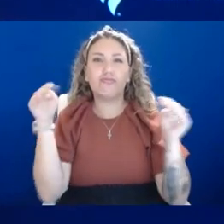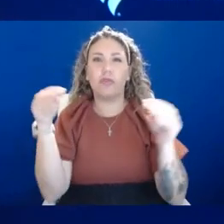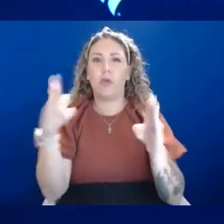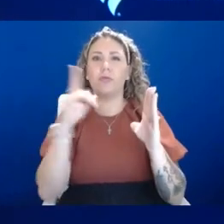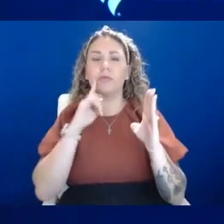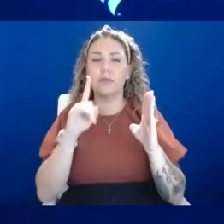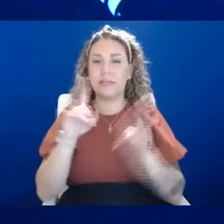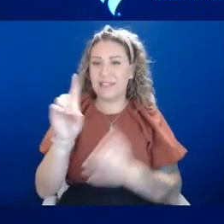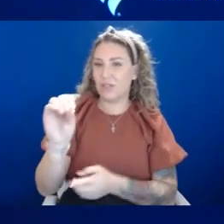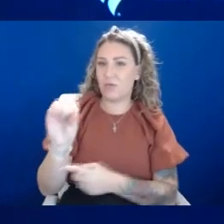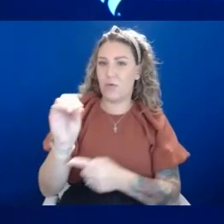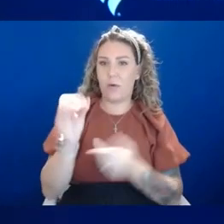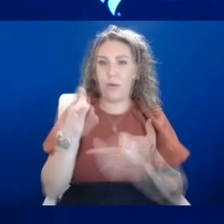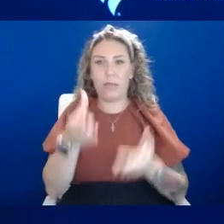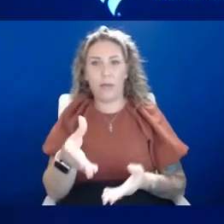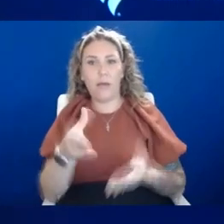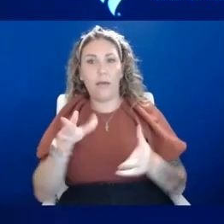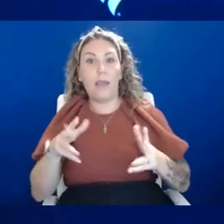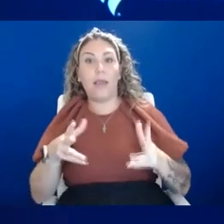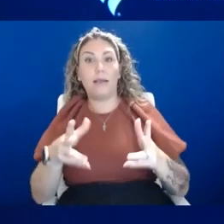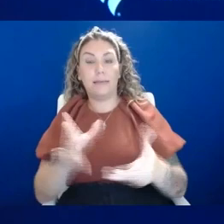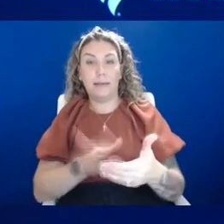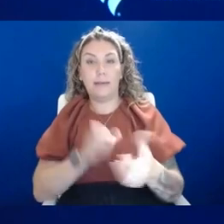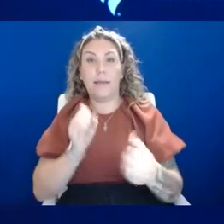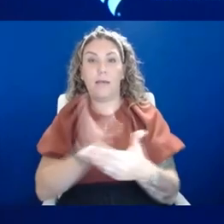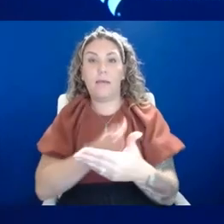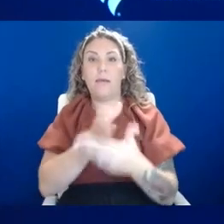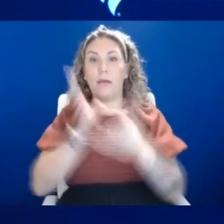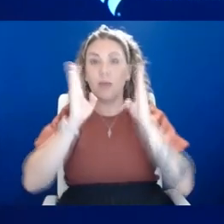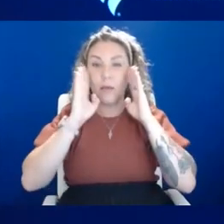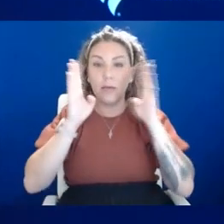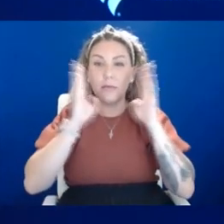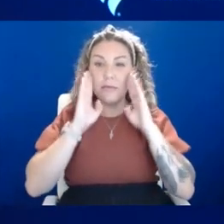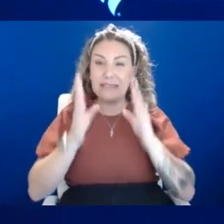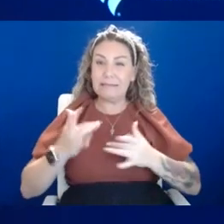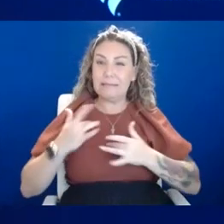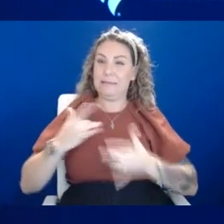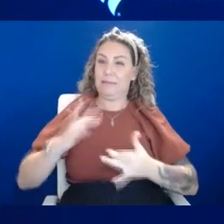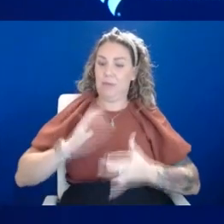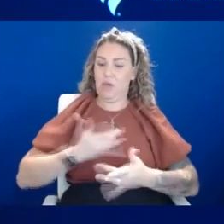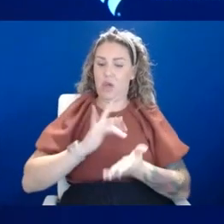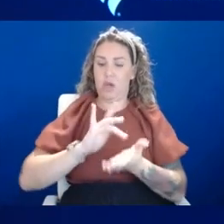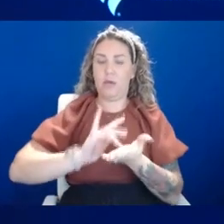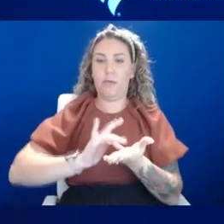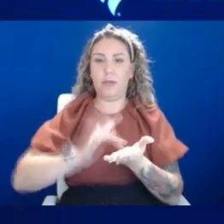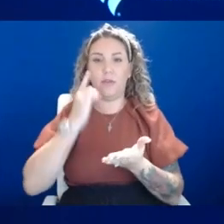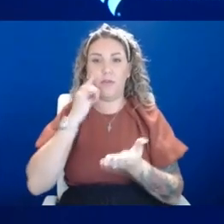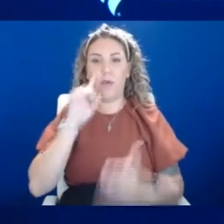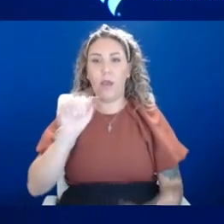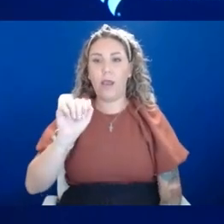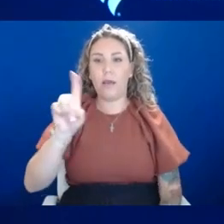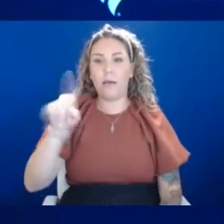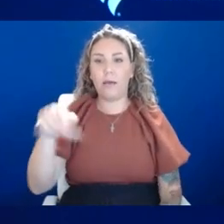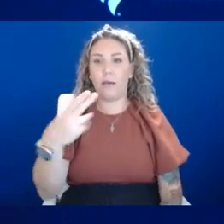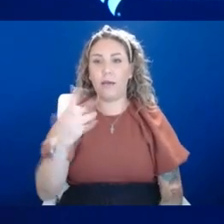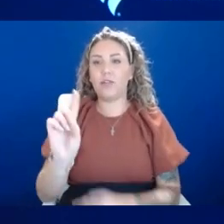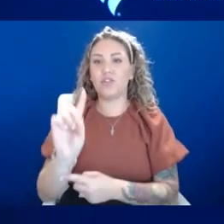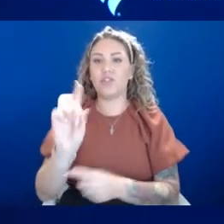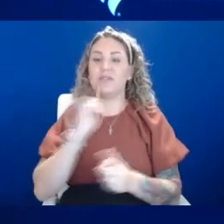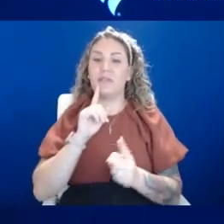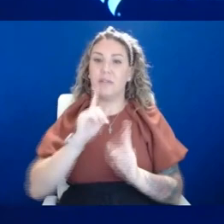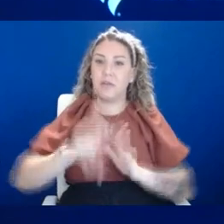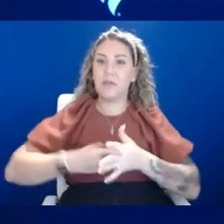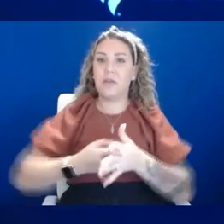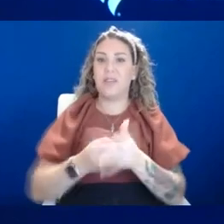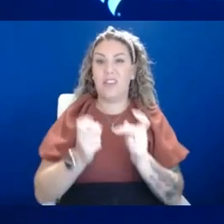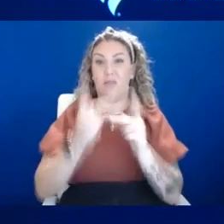anxiety can impair your concentration. so typically what we do is because our medications that we use to treat ADHD are very activating, so they can actually worsen anxiety. We'll